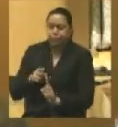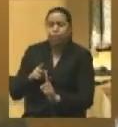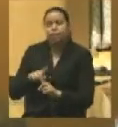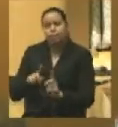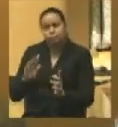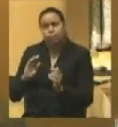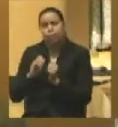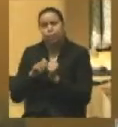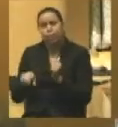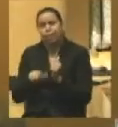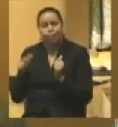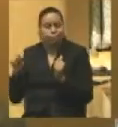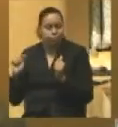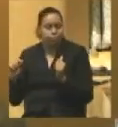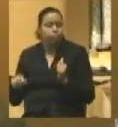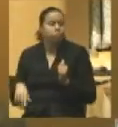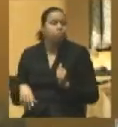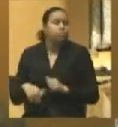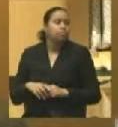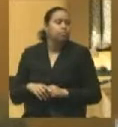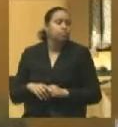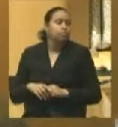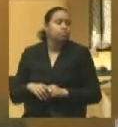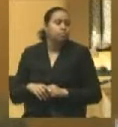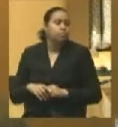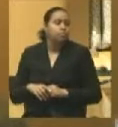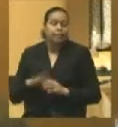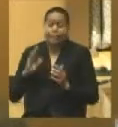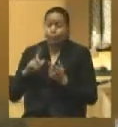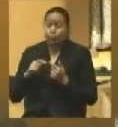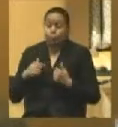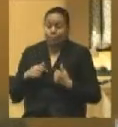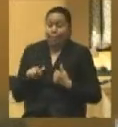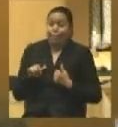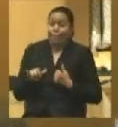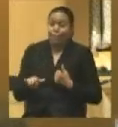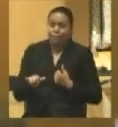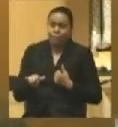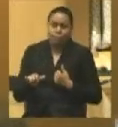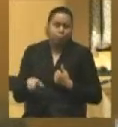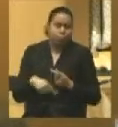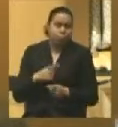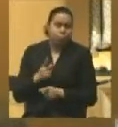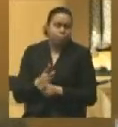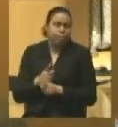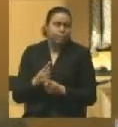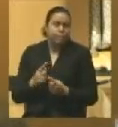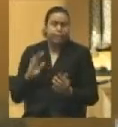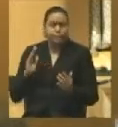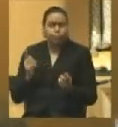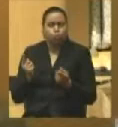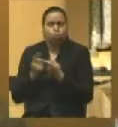It seems to me that that fact, which is obviously correct, runs against